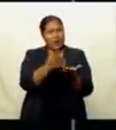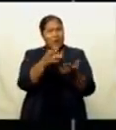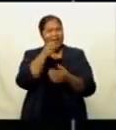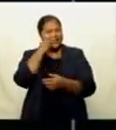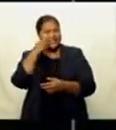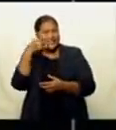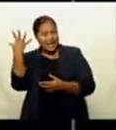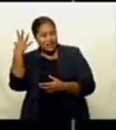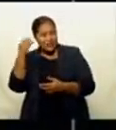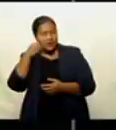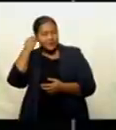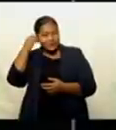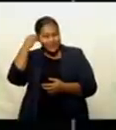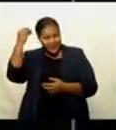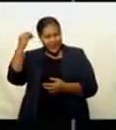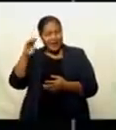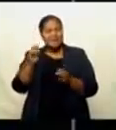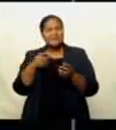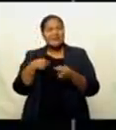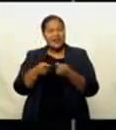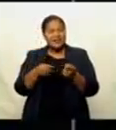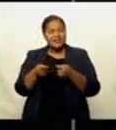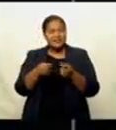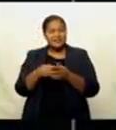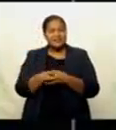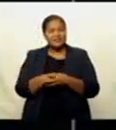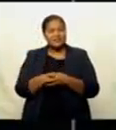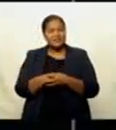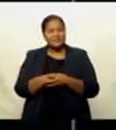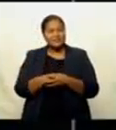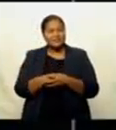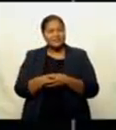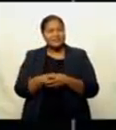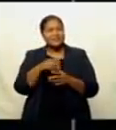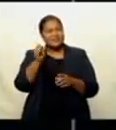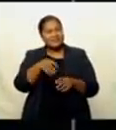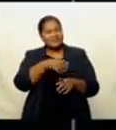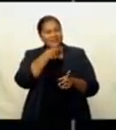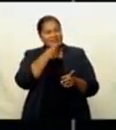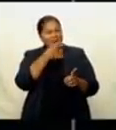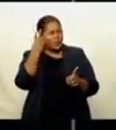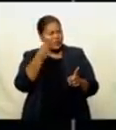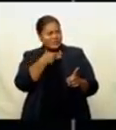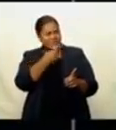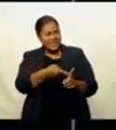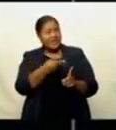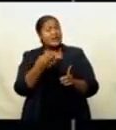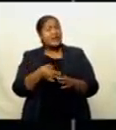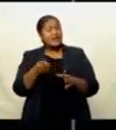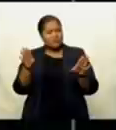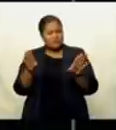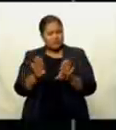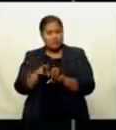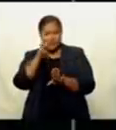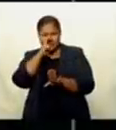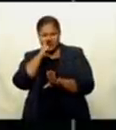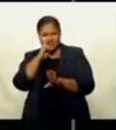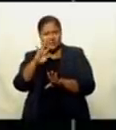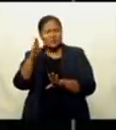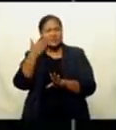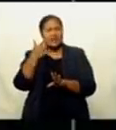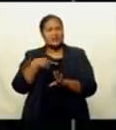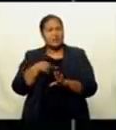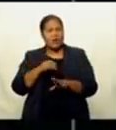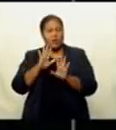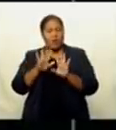market. Community health worker and vendor Meiva Vurambere says restrictions have resulted in them having to wait in